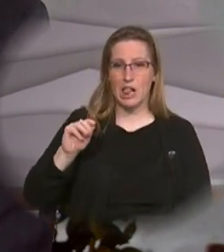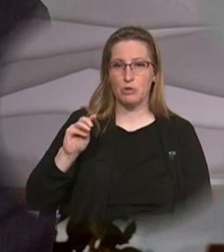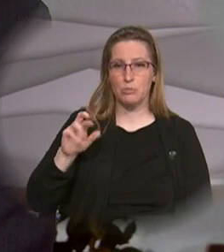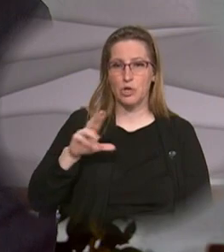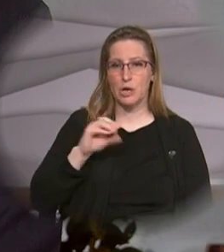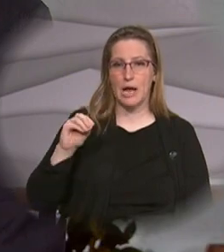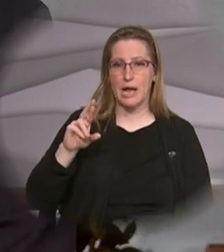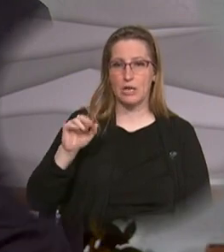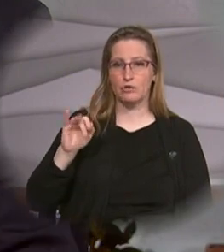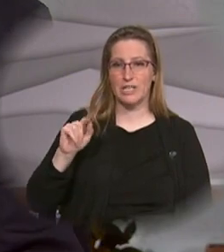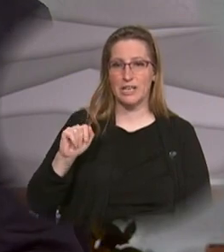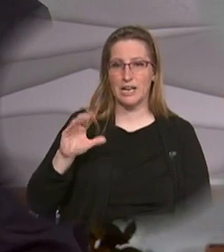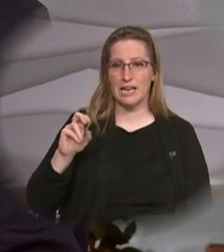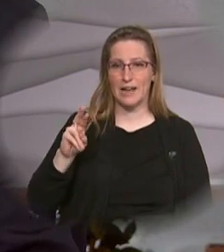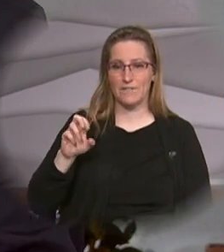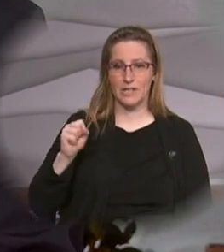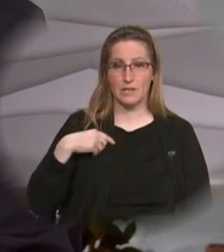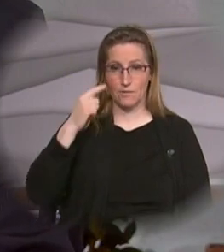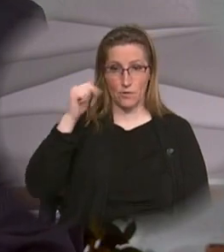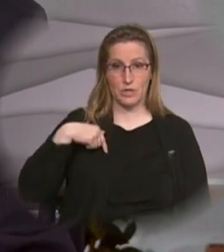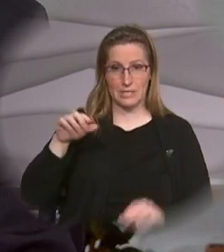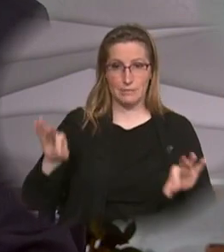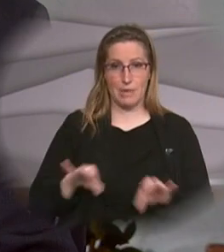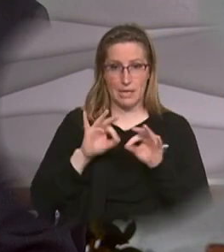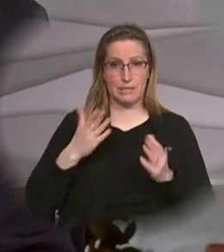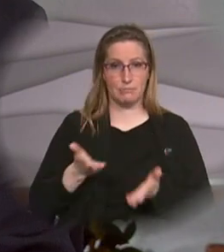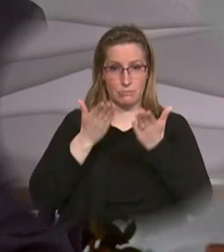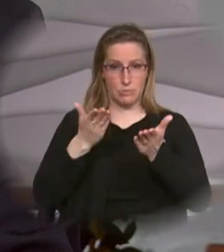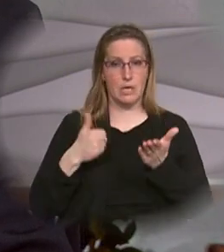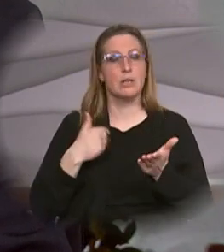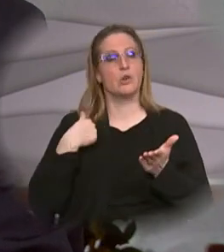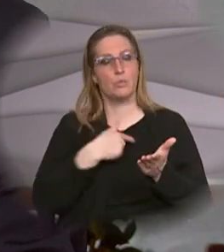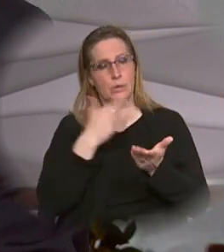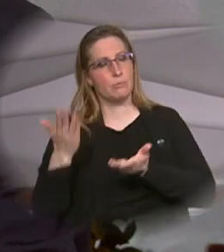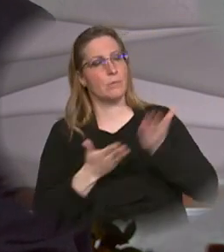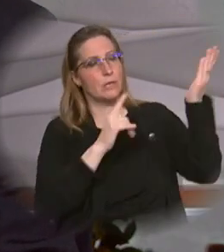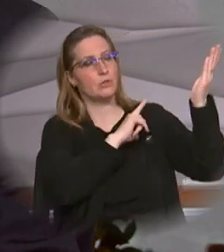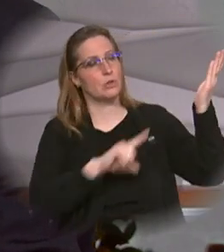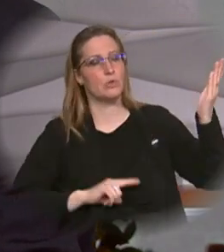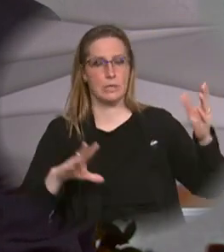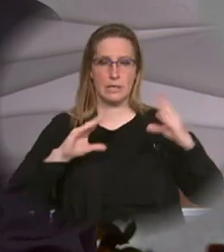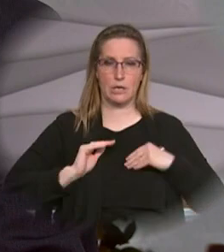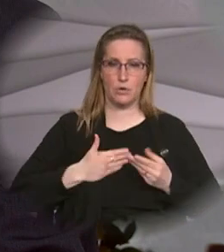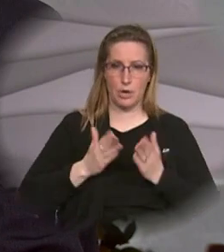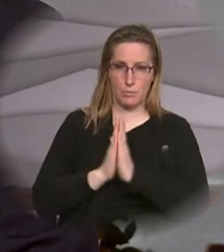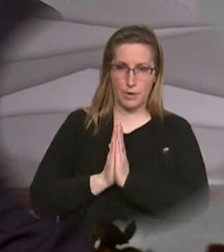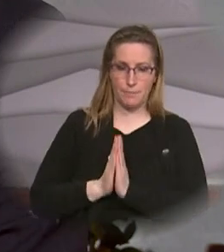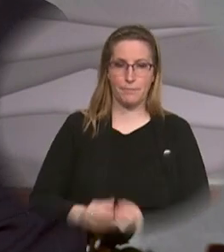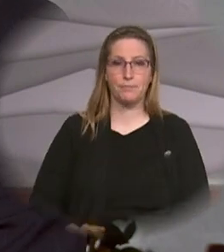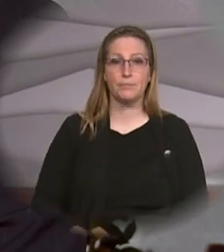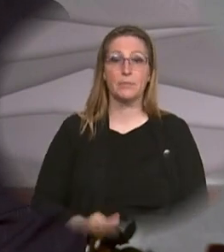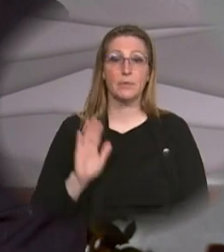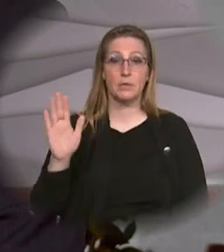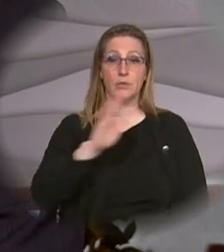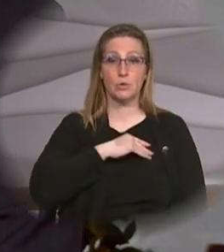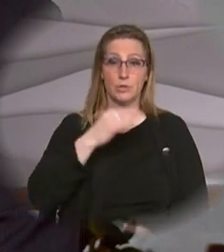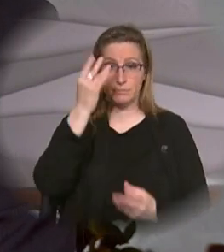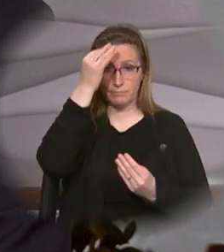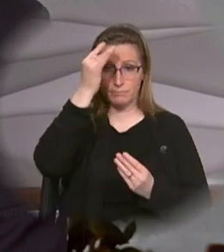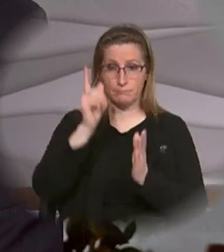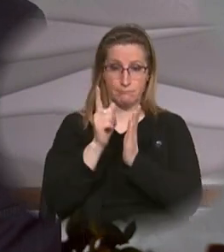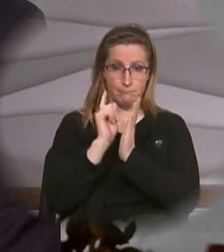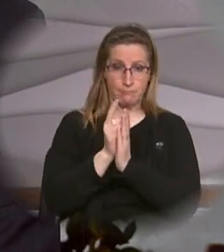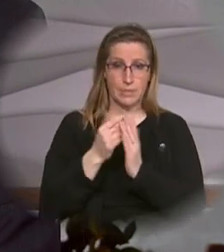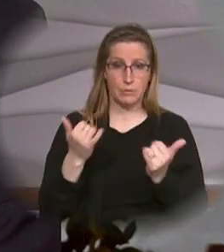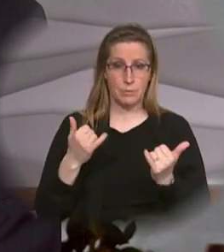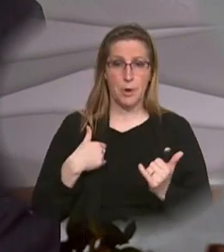who we remember in today's Mass we pray to the Lord Lord, hear our prayer and in a moment of silent reflection let